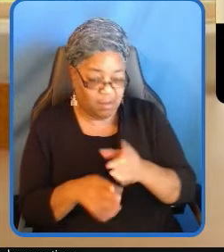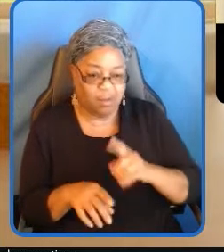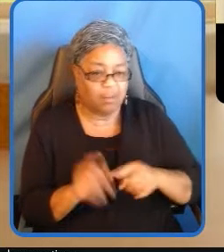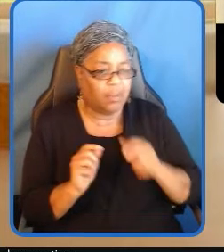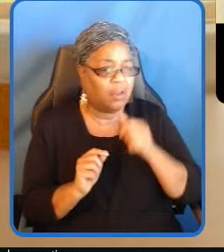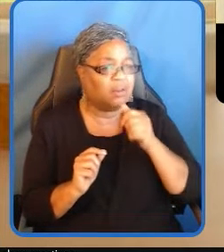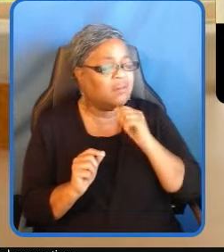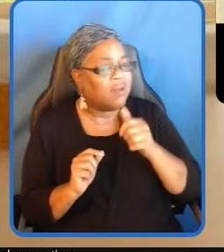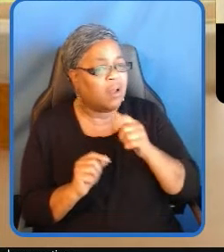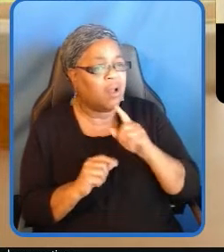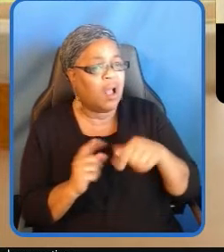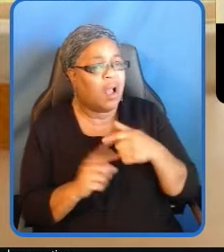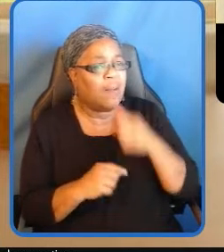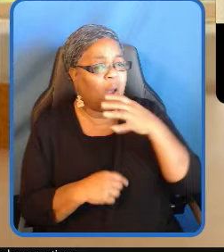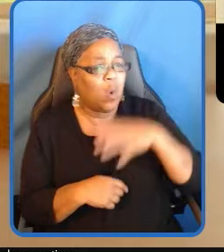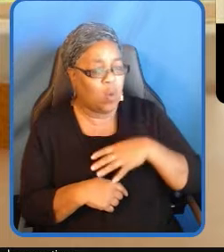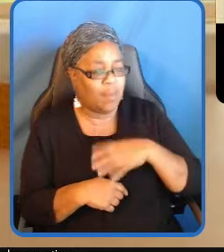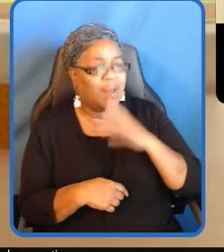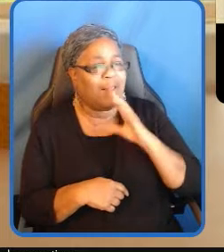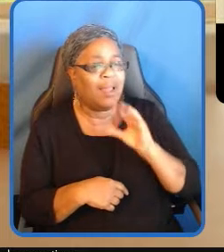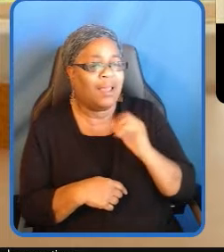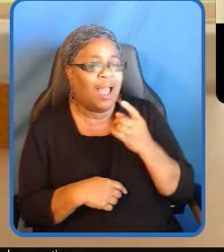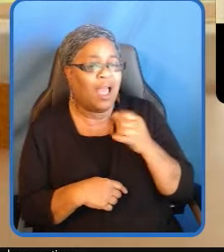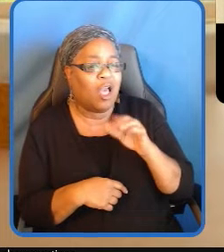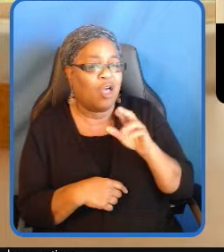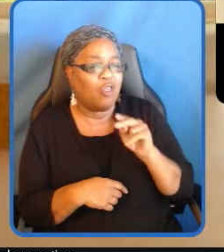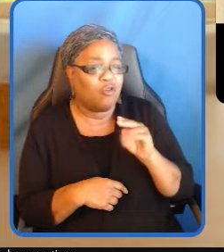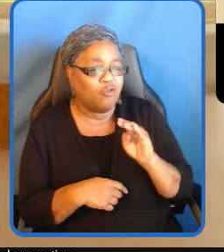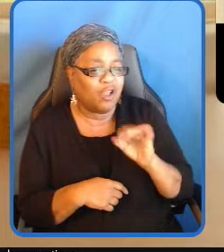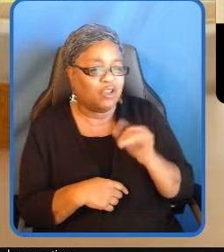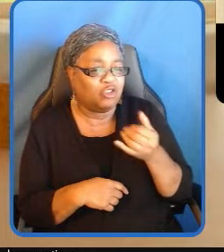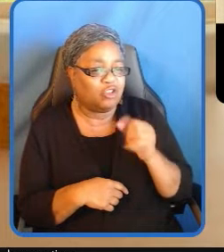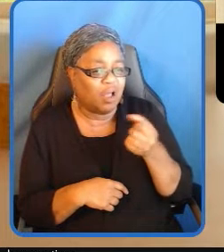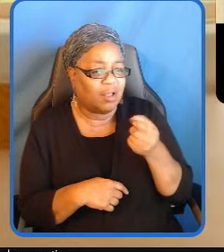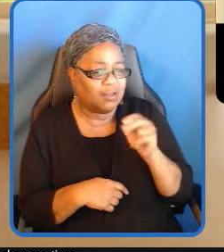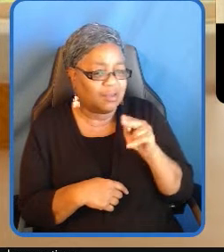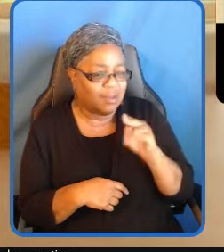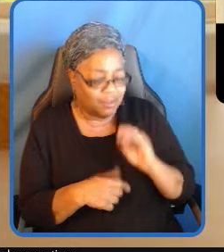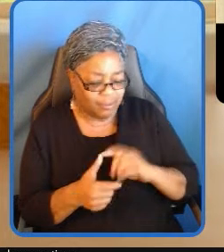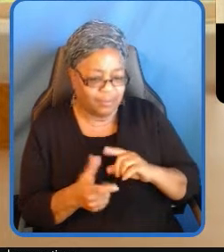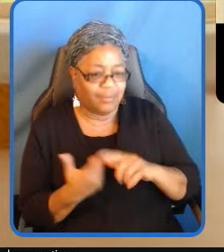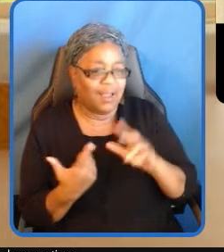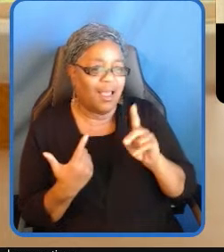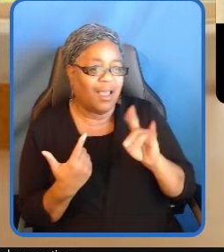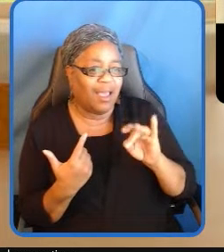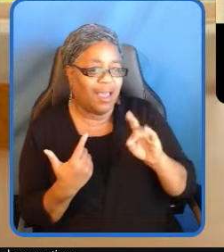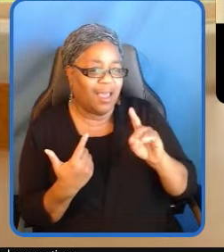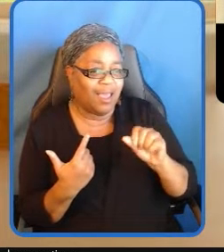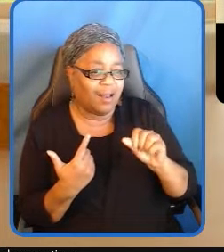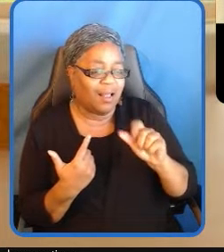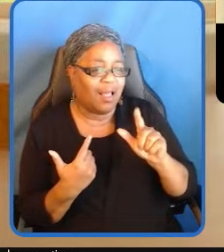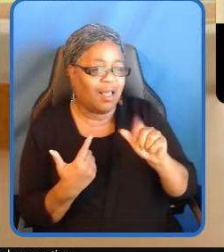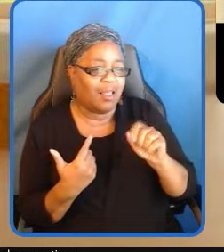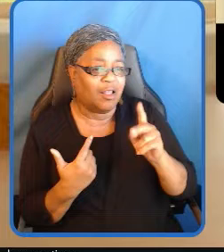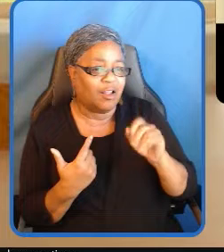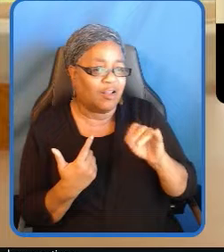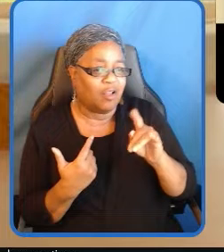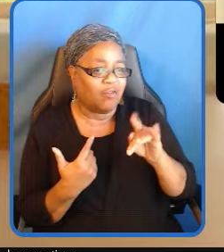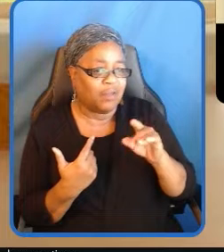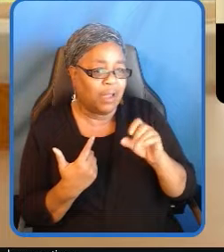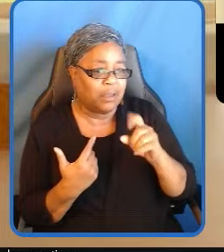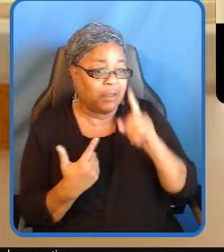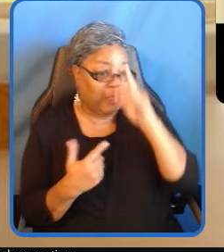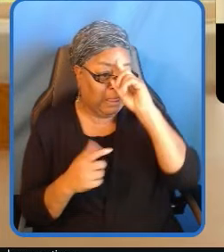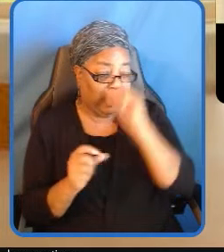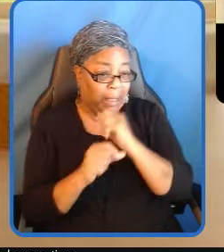and Ada Lovelace and Grace Hopper in their minds a programmer is a boy in a hoodie alone in the basement